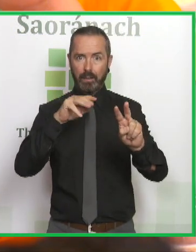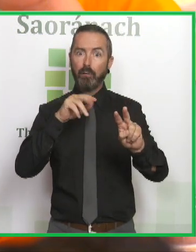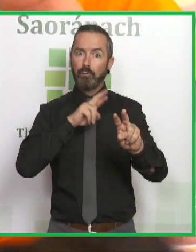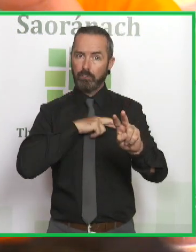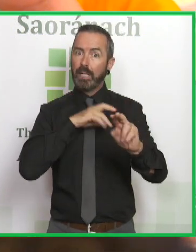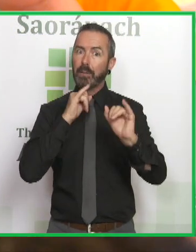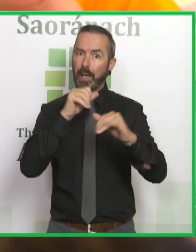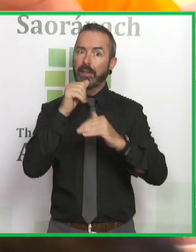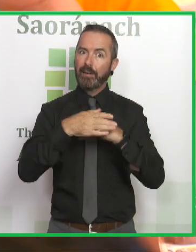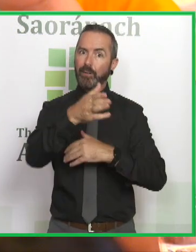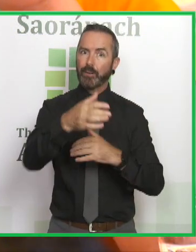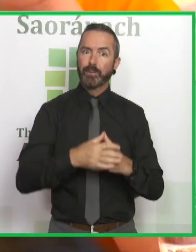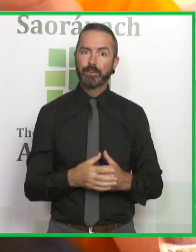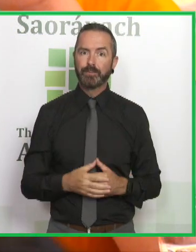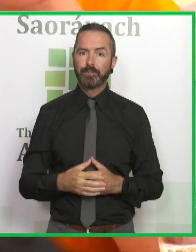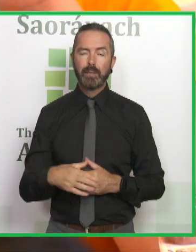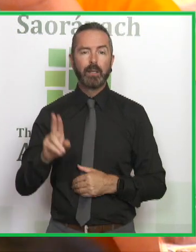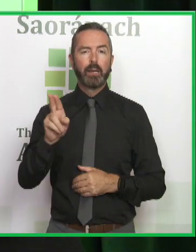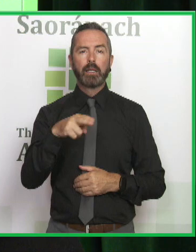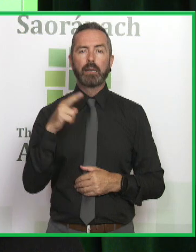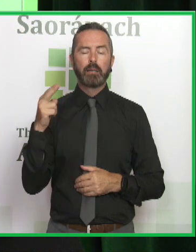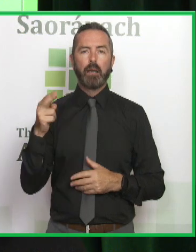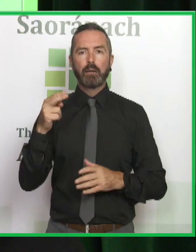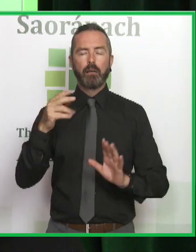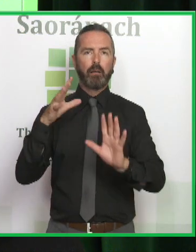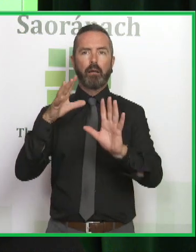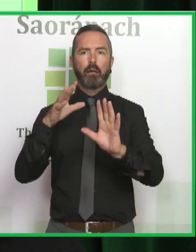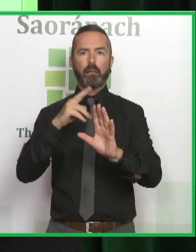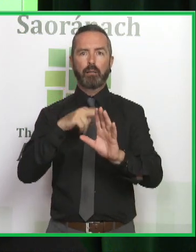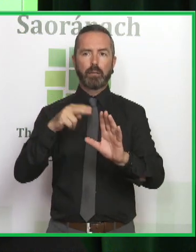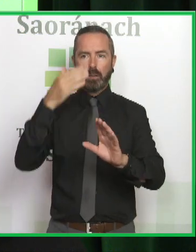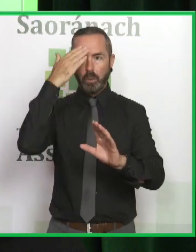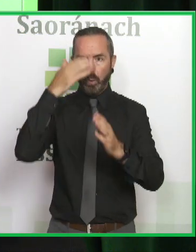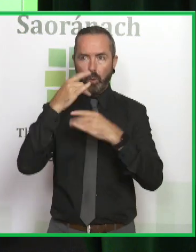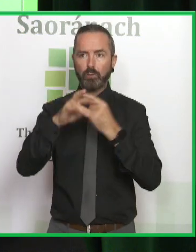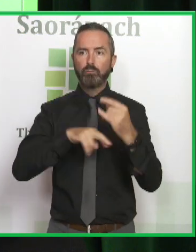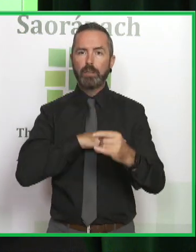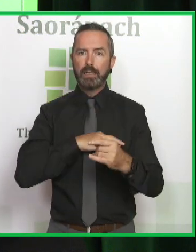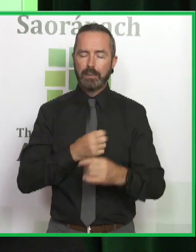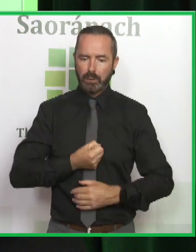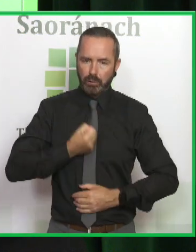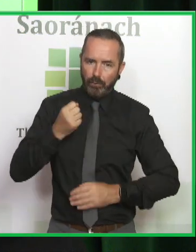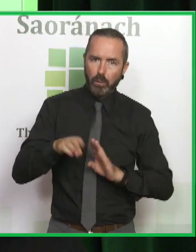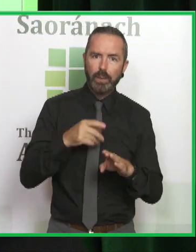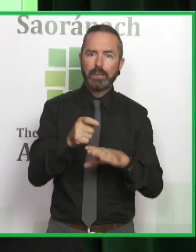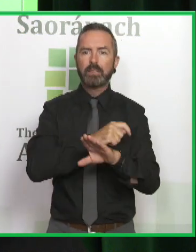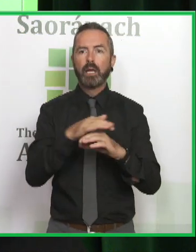day. And I think we cannot underestimate the very real suffering that comes with these kinds of illnesses.